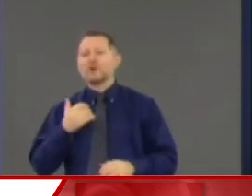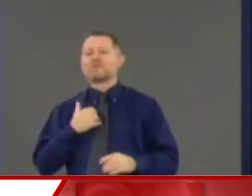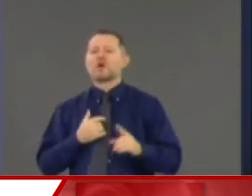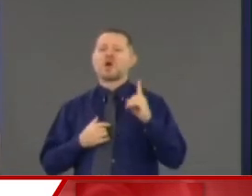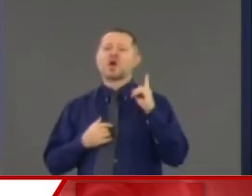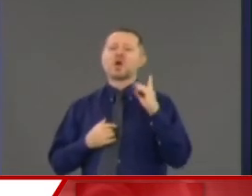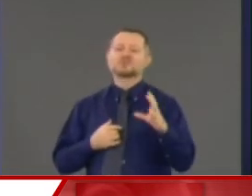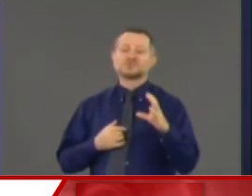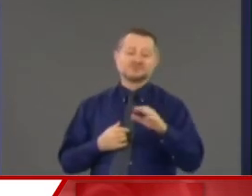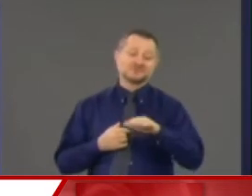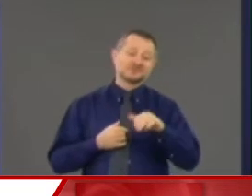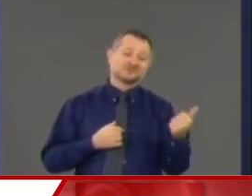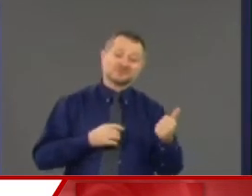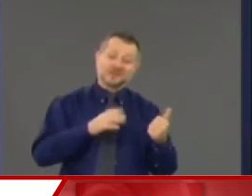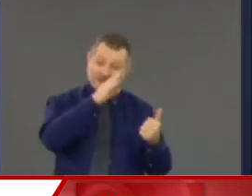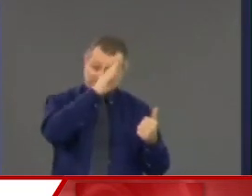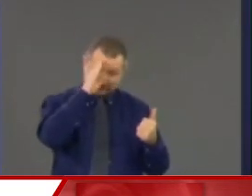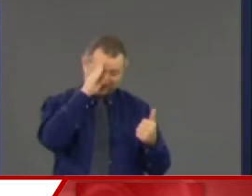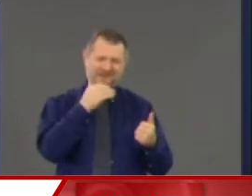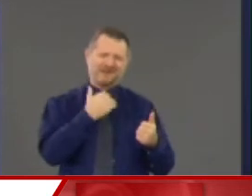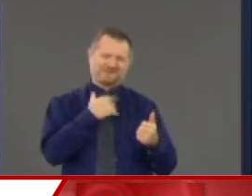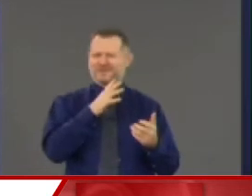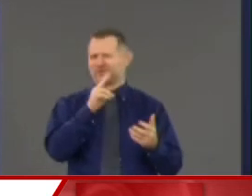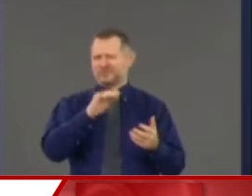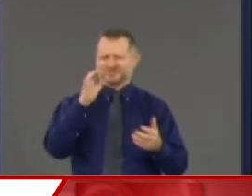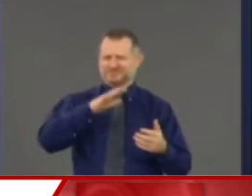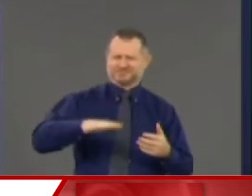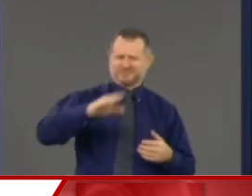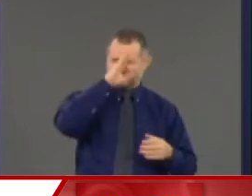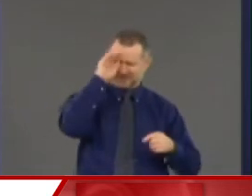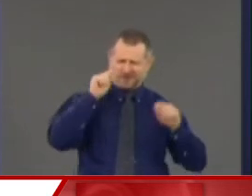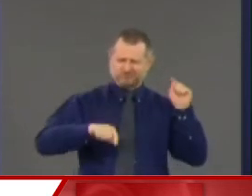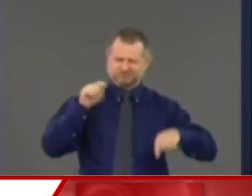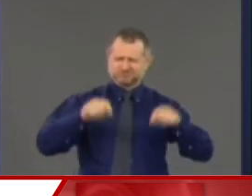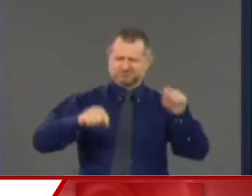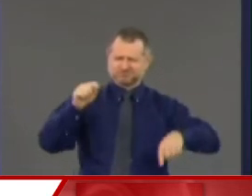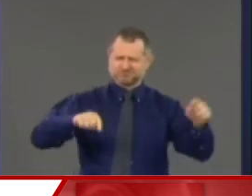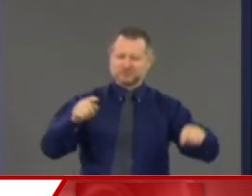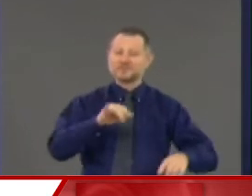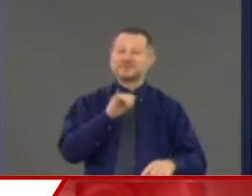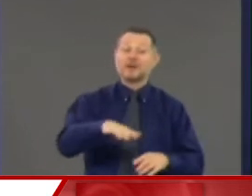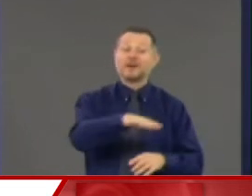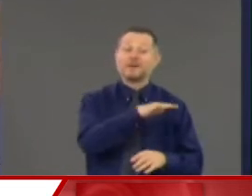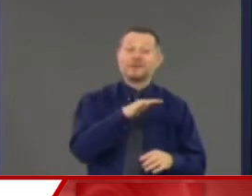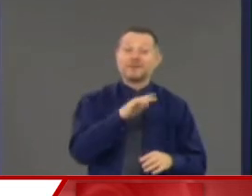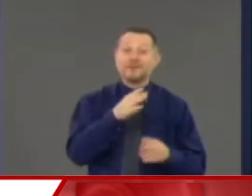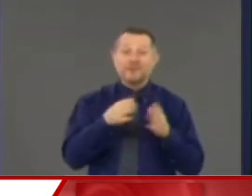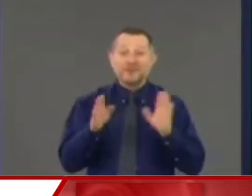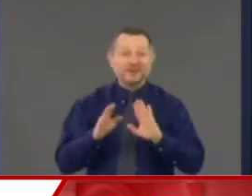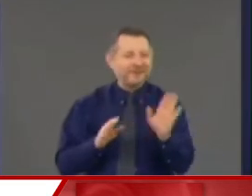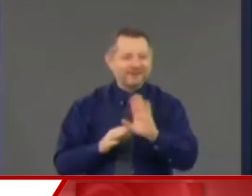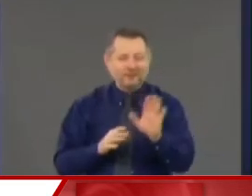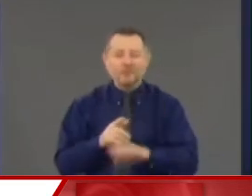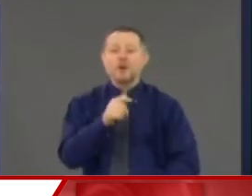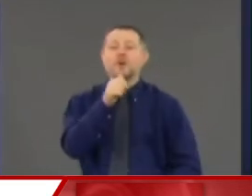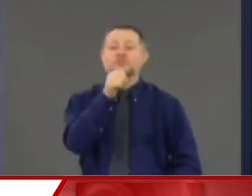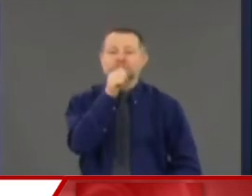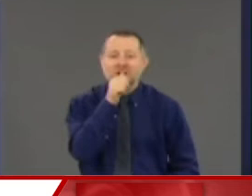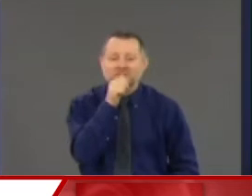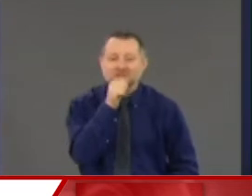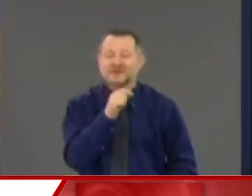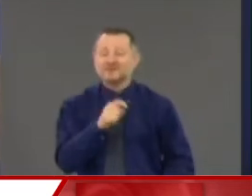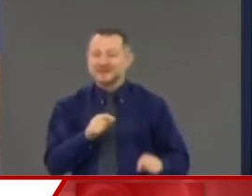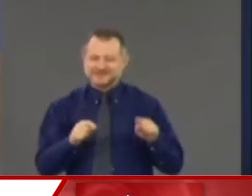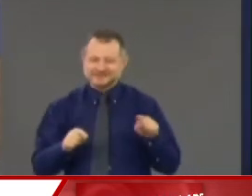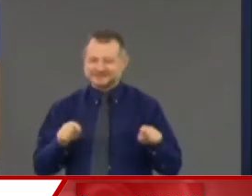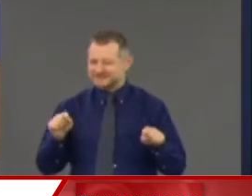in the New York City area, but they're private, and they've never really worked together. You